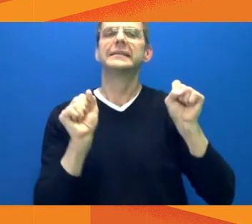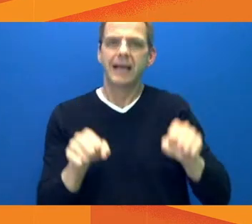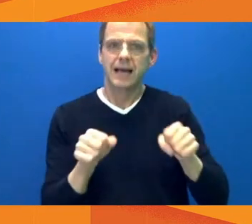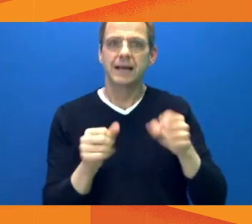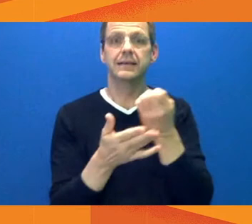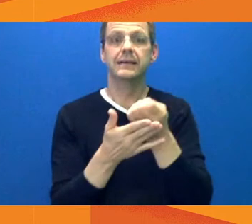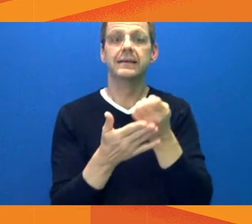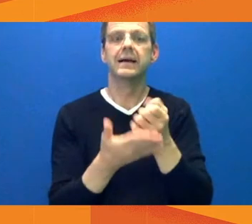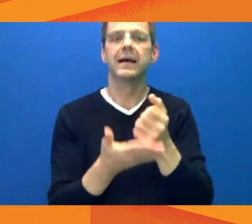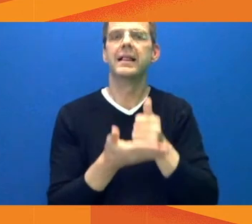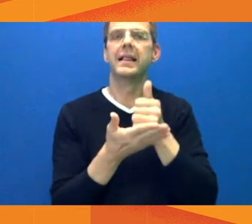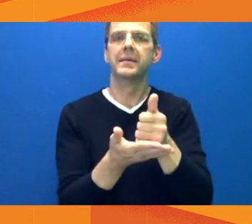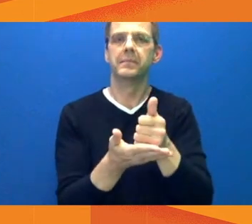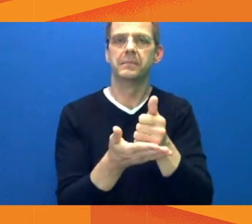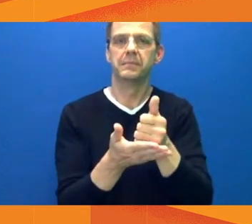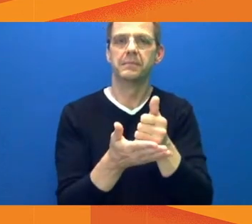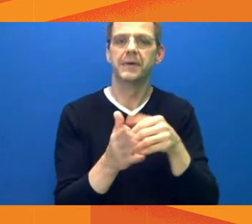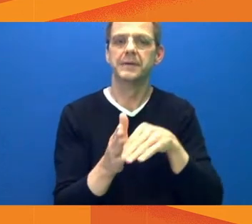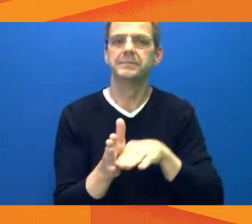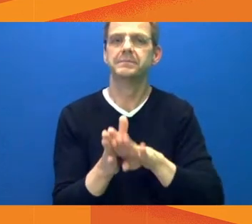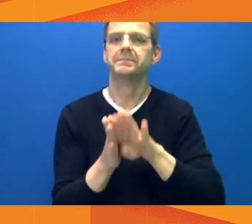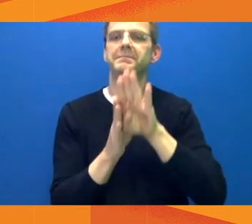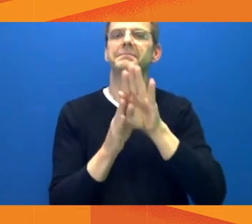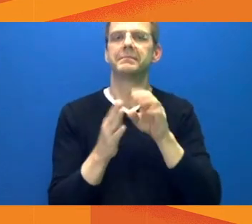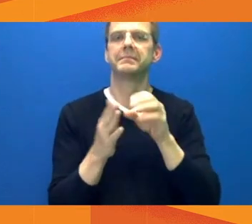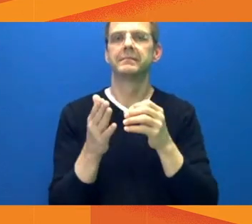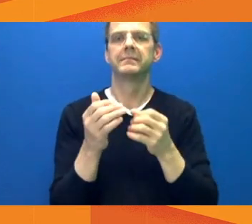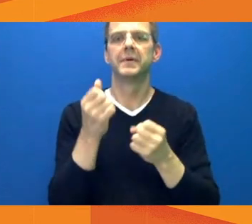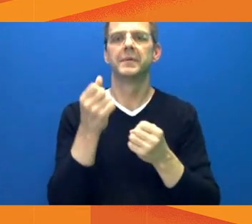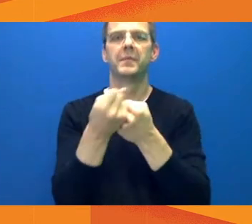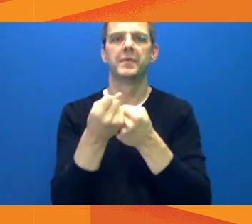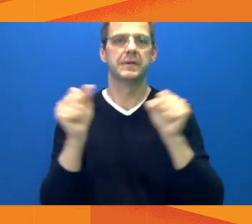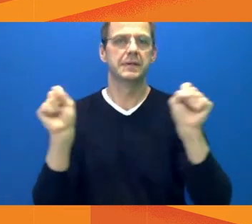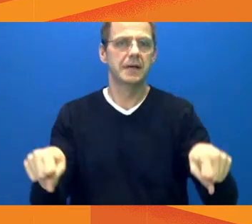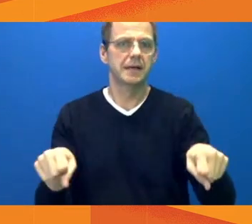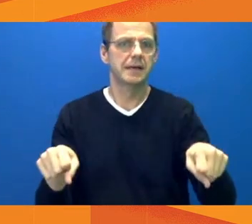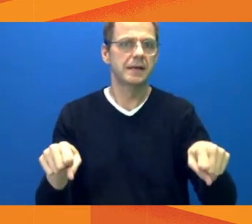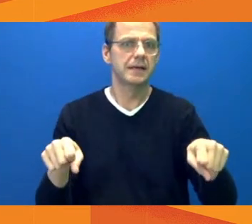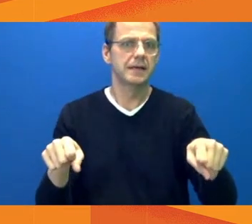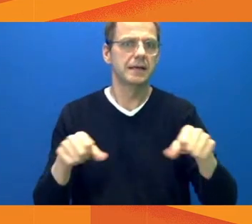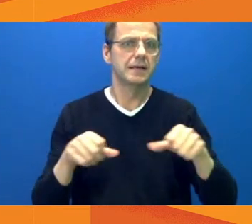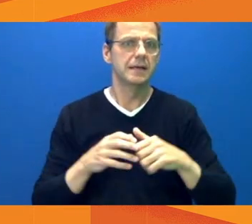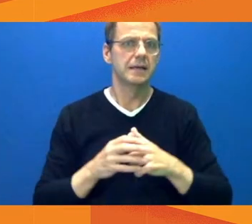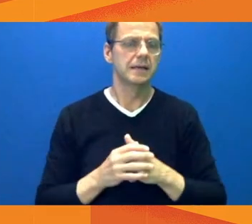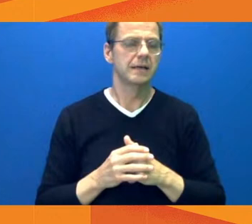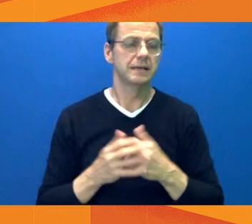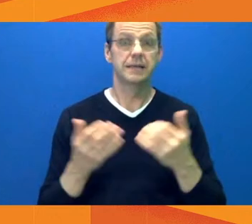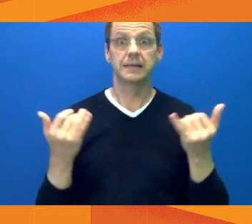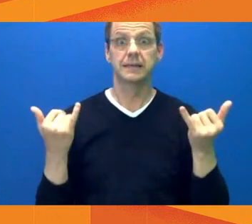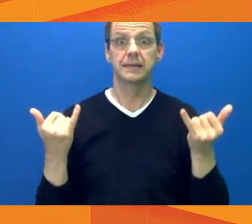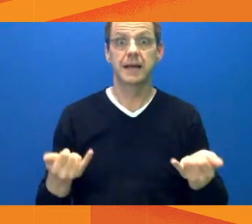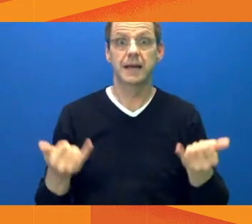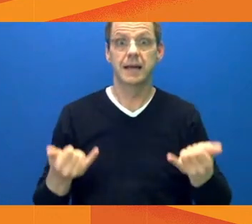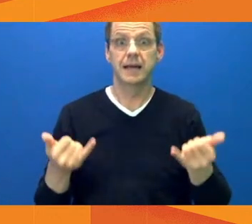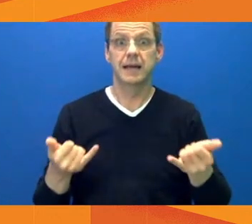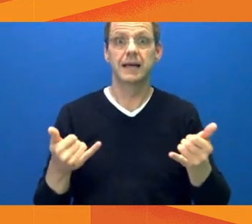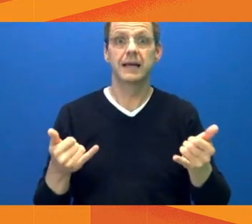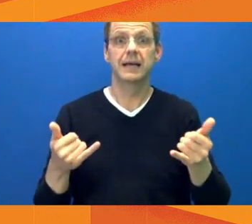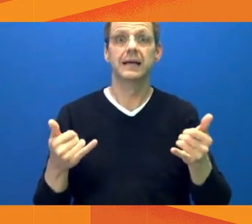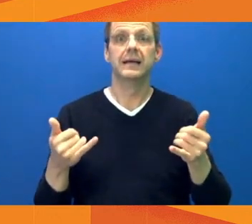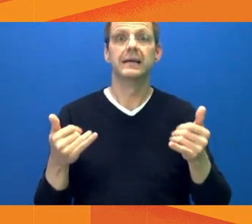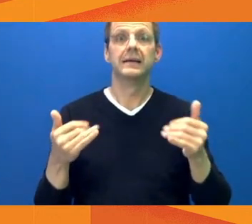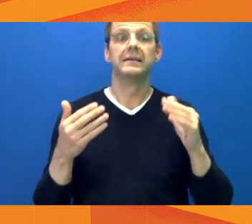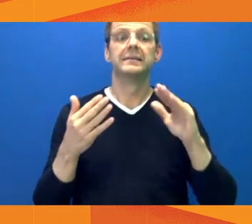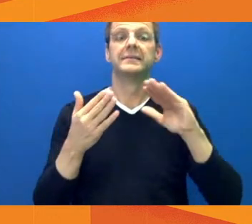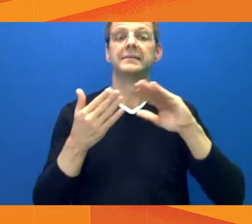who do not, City peace officers are prepared to work with EPS and public health inspectors to enforce the rules and protect